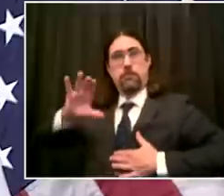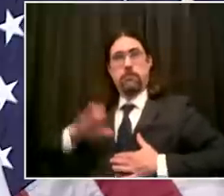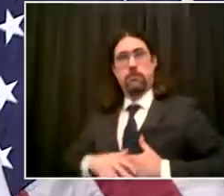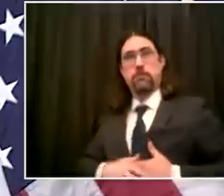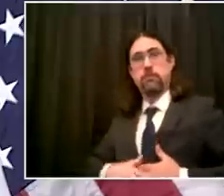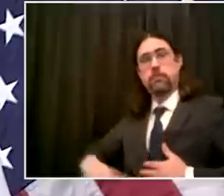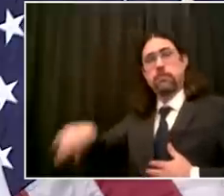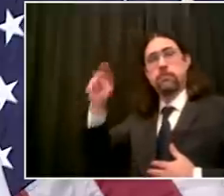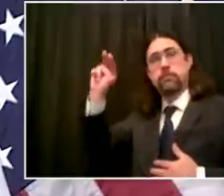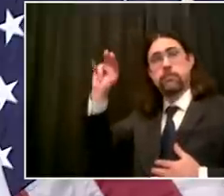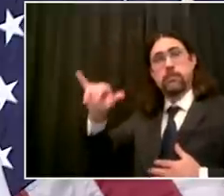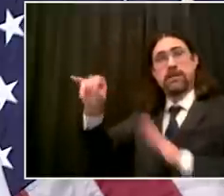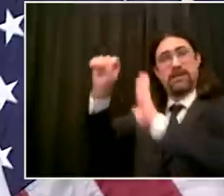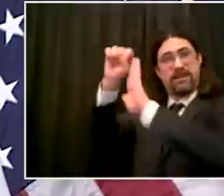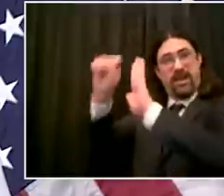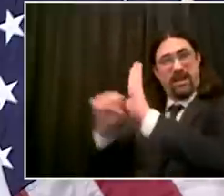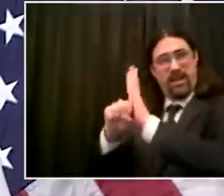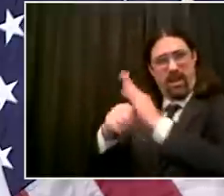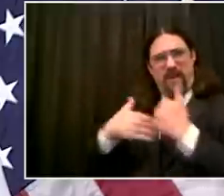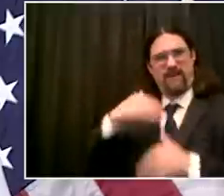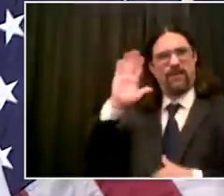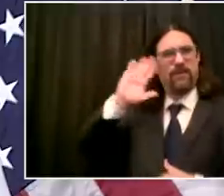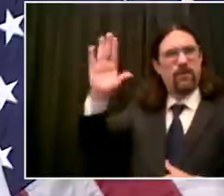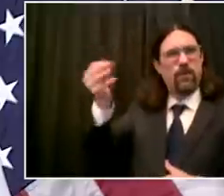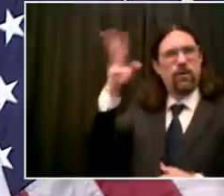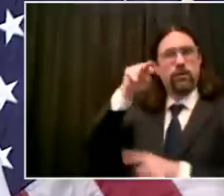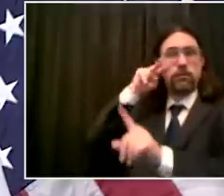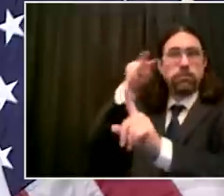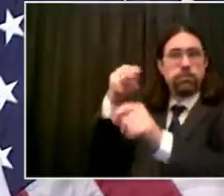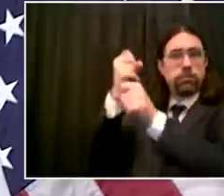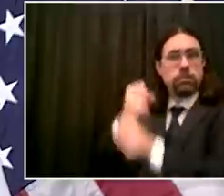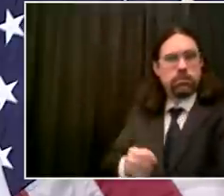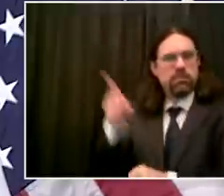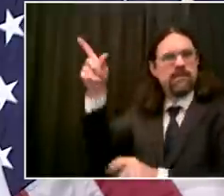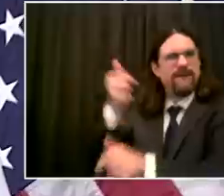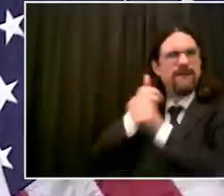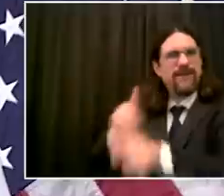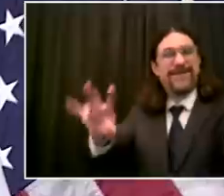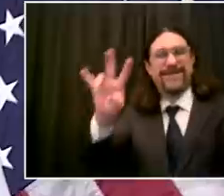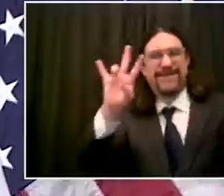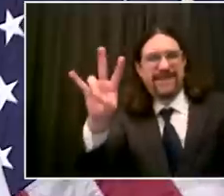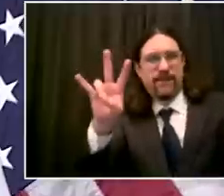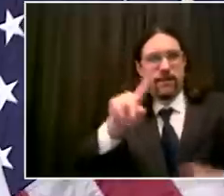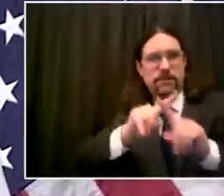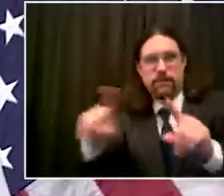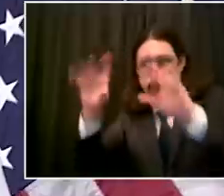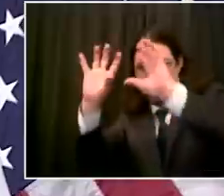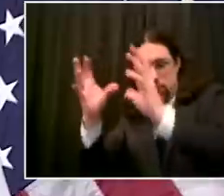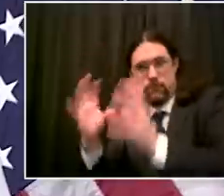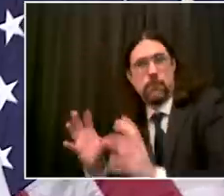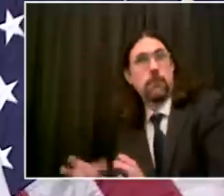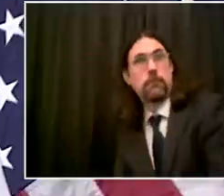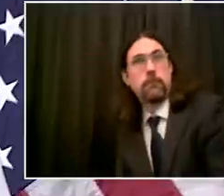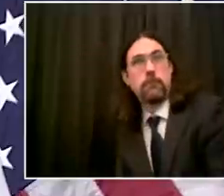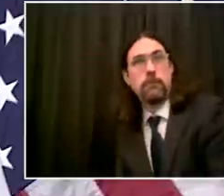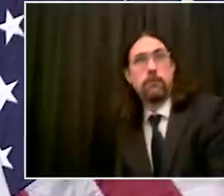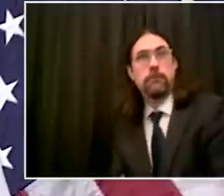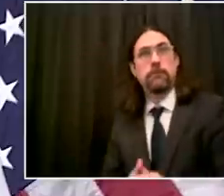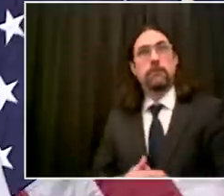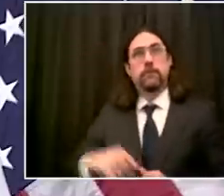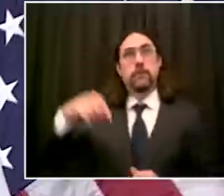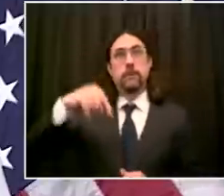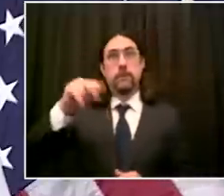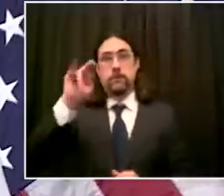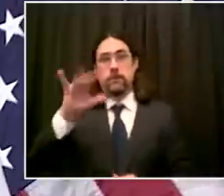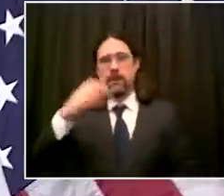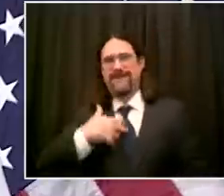relaxed we need to hit all three of the city indicators that means 10 to 14 days of steady progress in all three